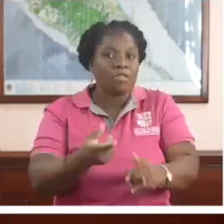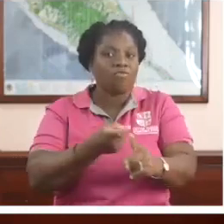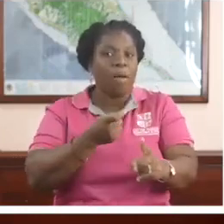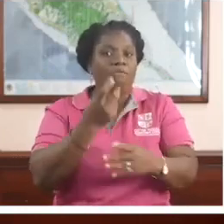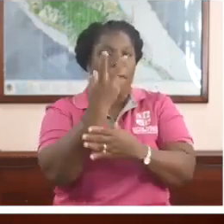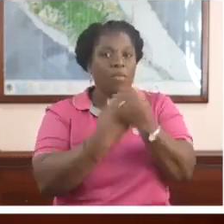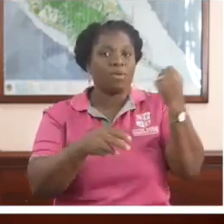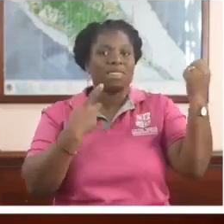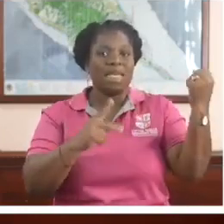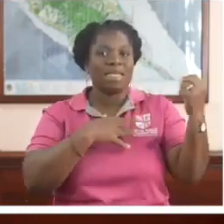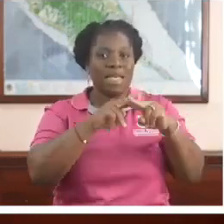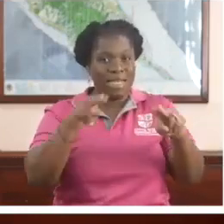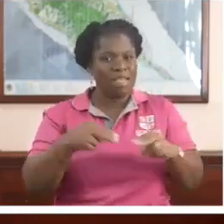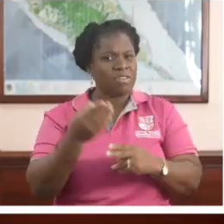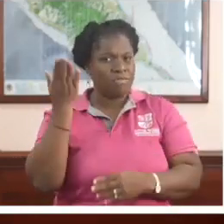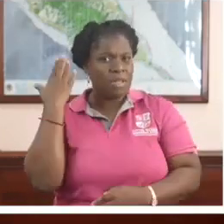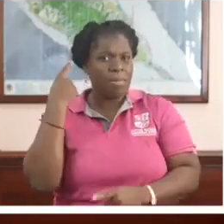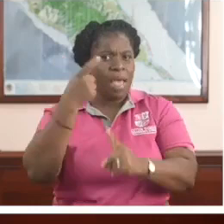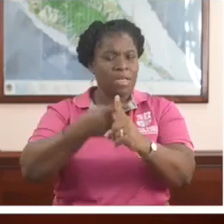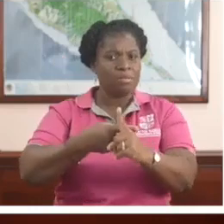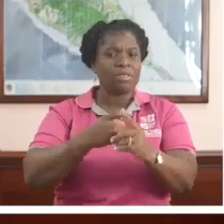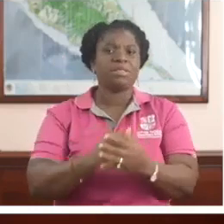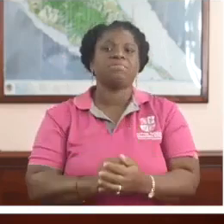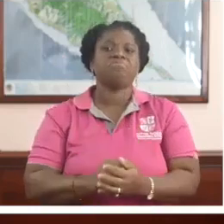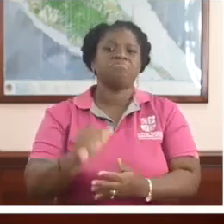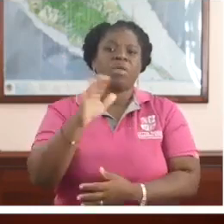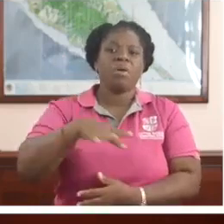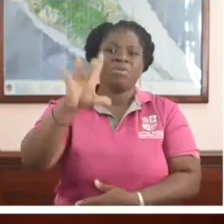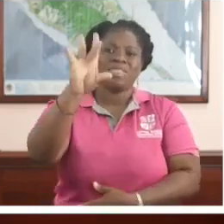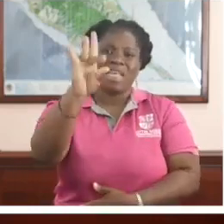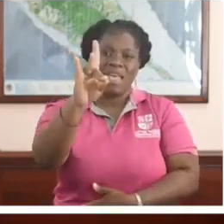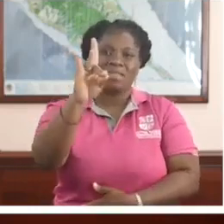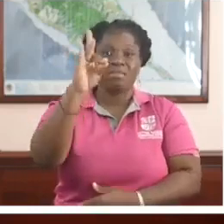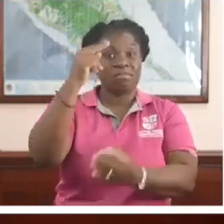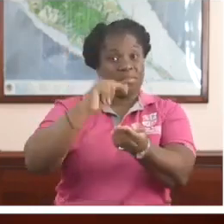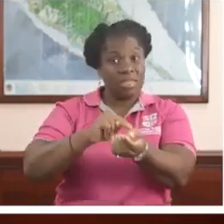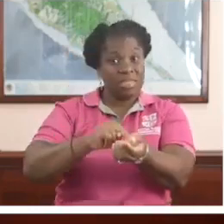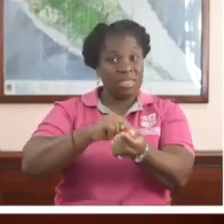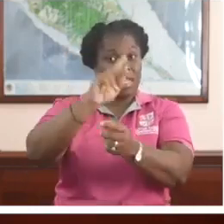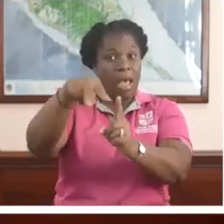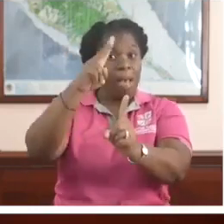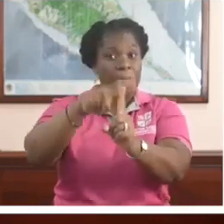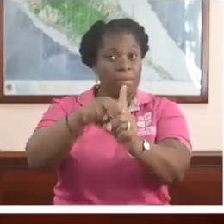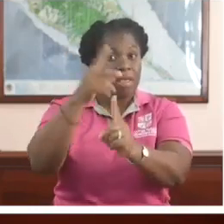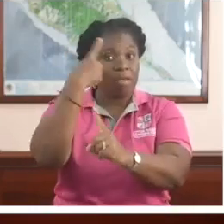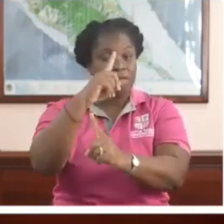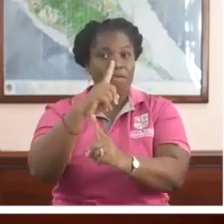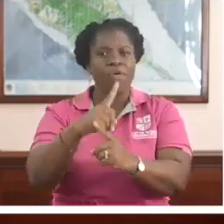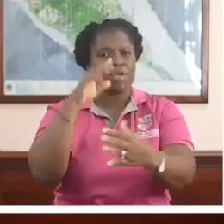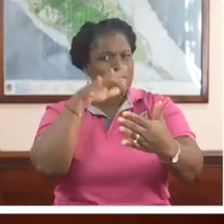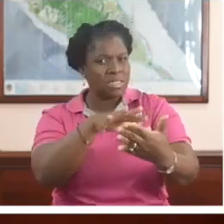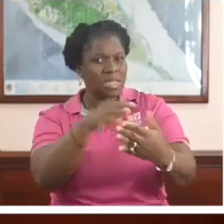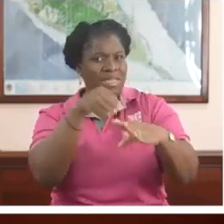to nurse managers from both St. Kitts and Nibis over the last few months. Additionally, a